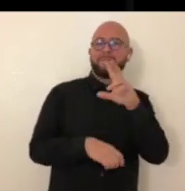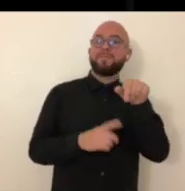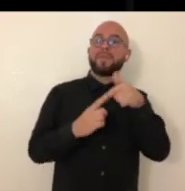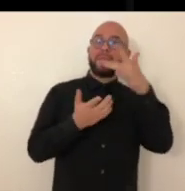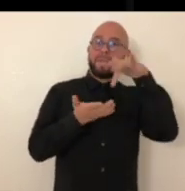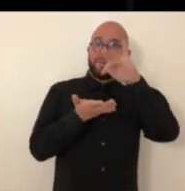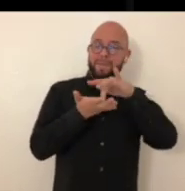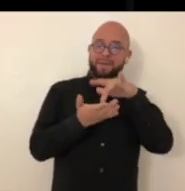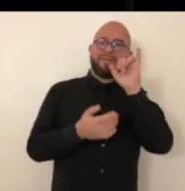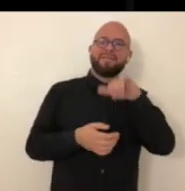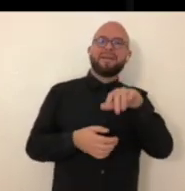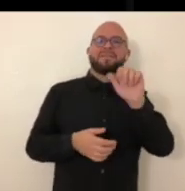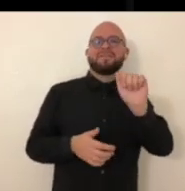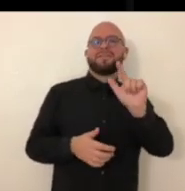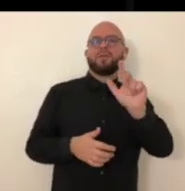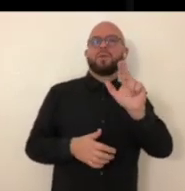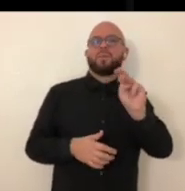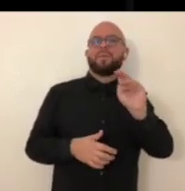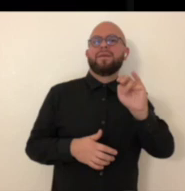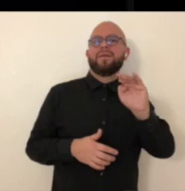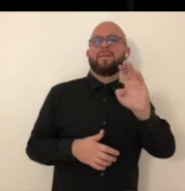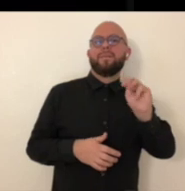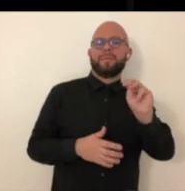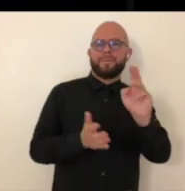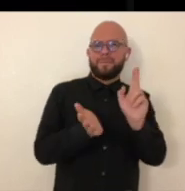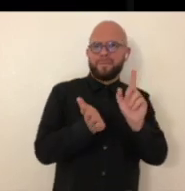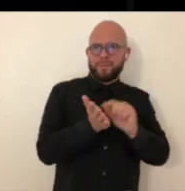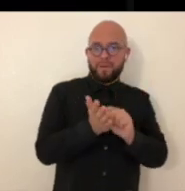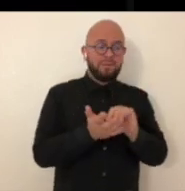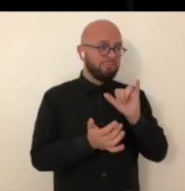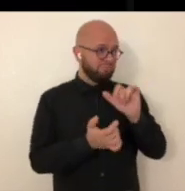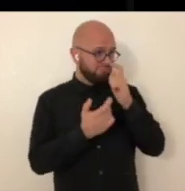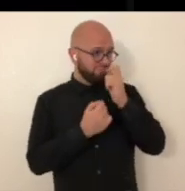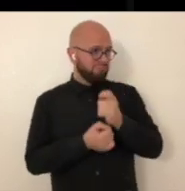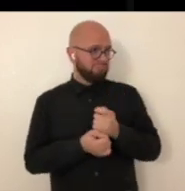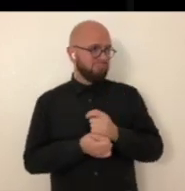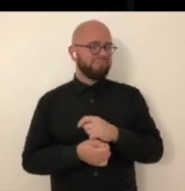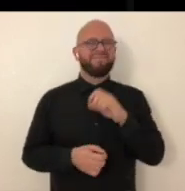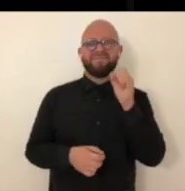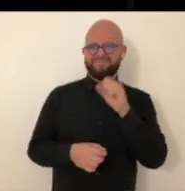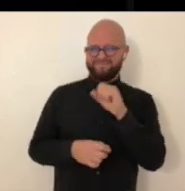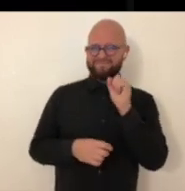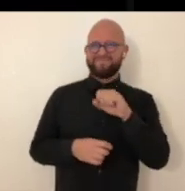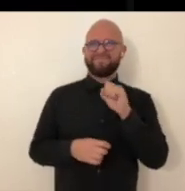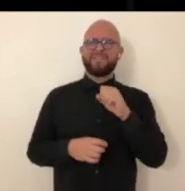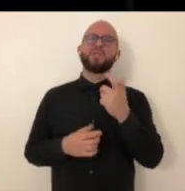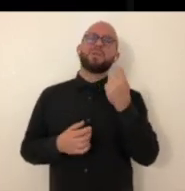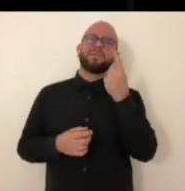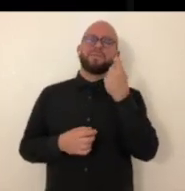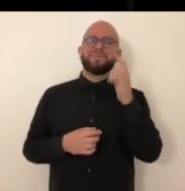printer out in New Jersey that I used um and then the middle part is aluminum it's an aluminum print um